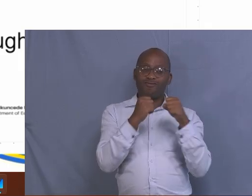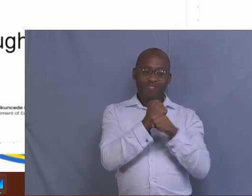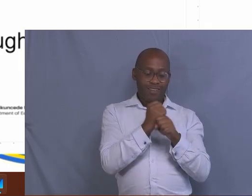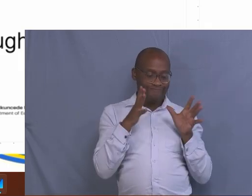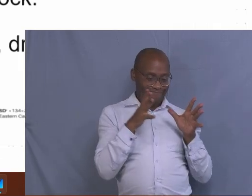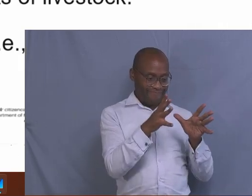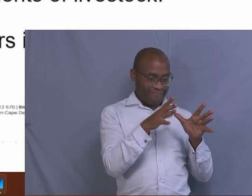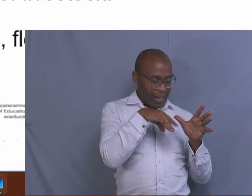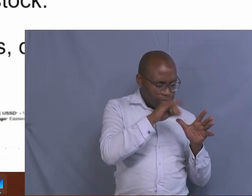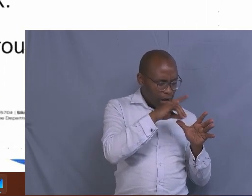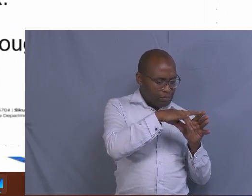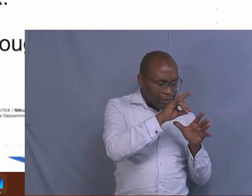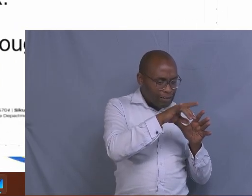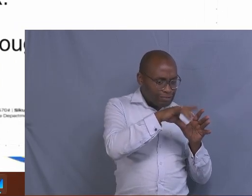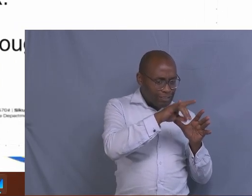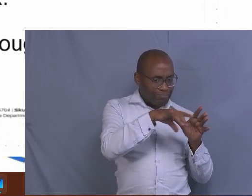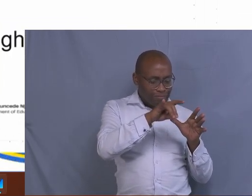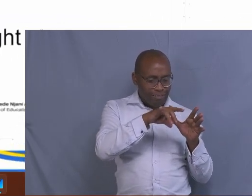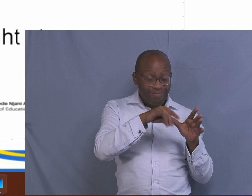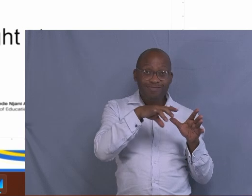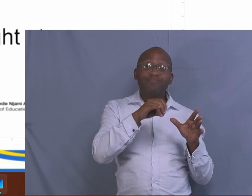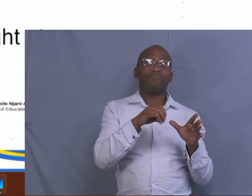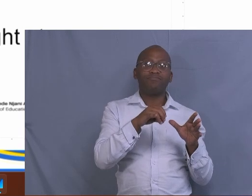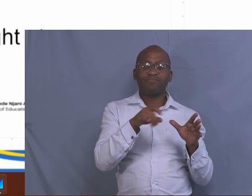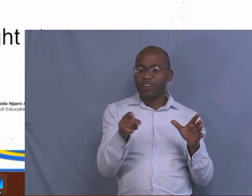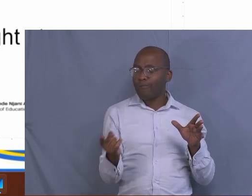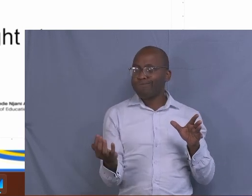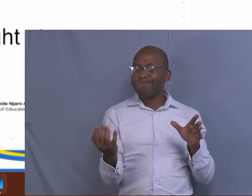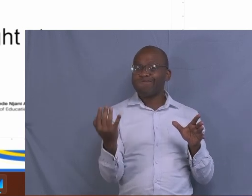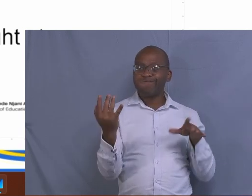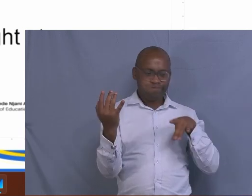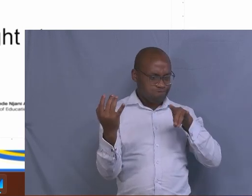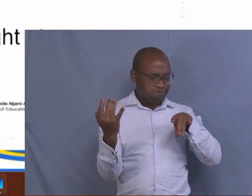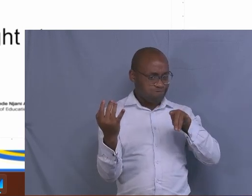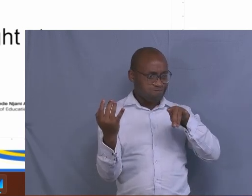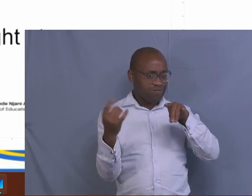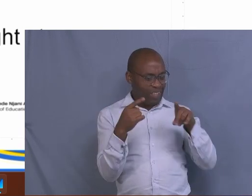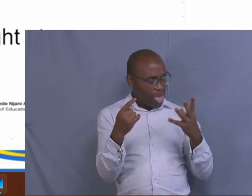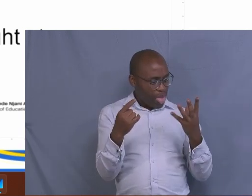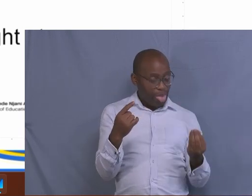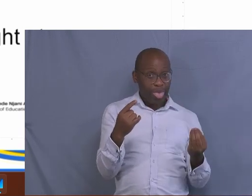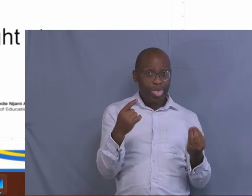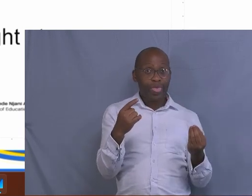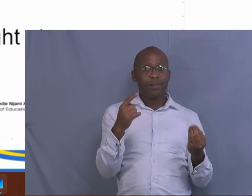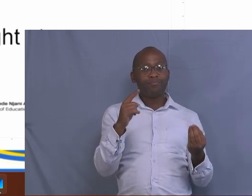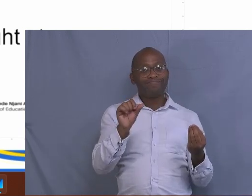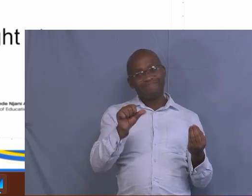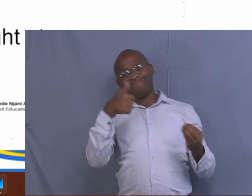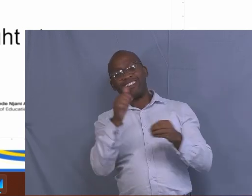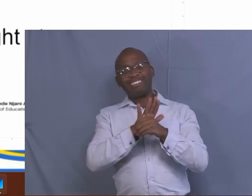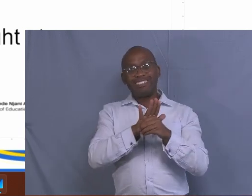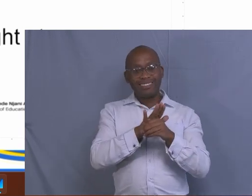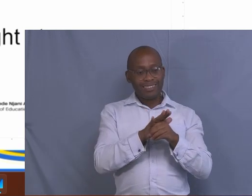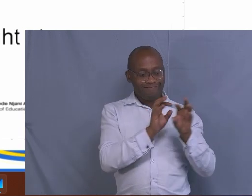Number one, it maximizes the continuous production of high quality. Number two, have feed